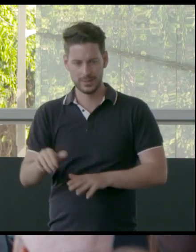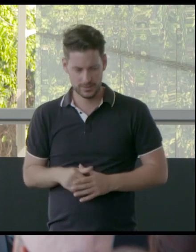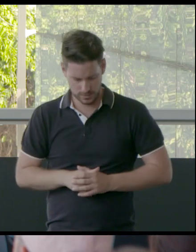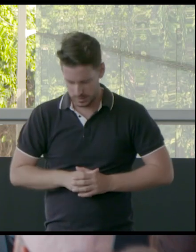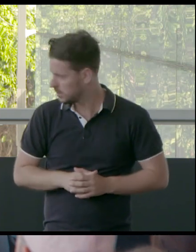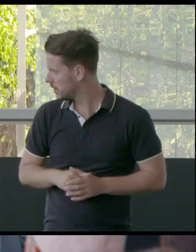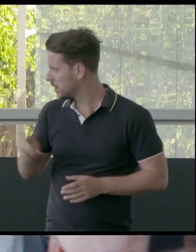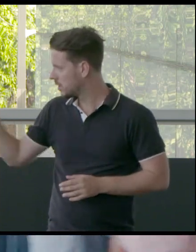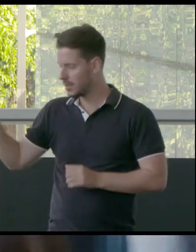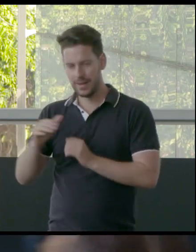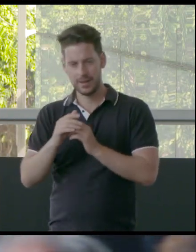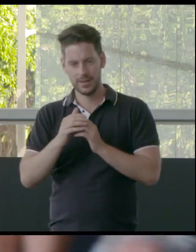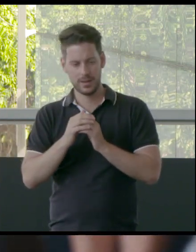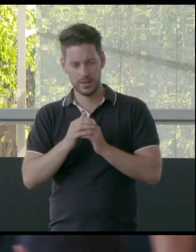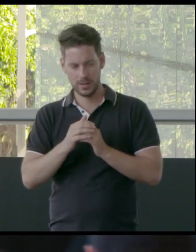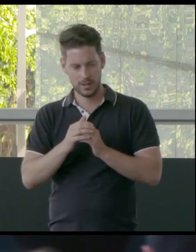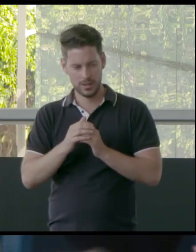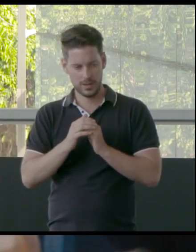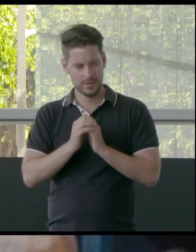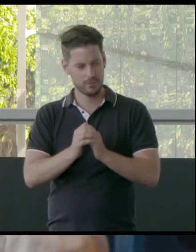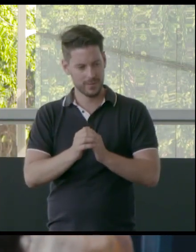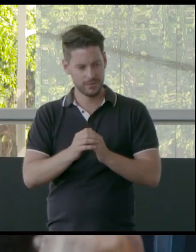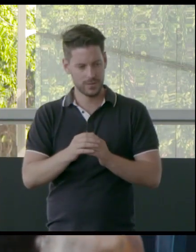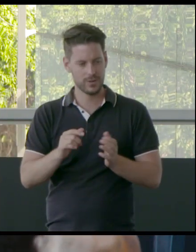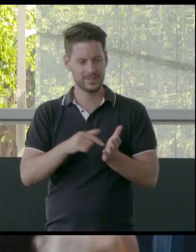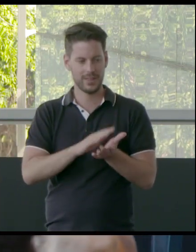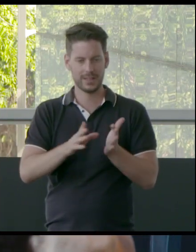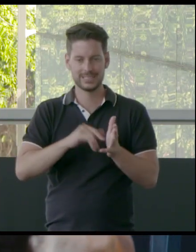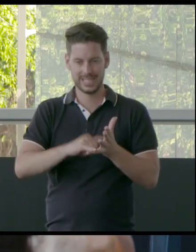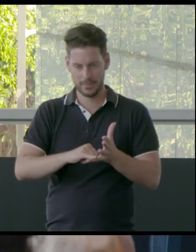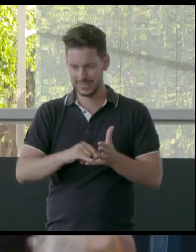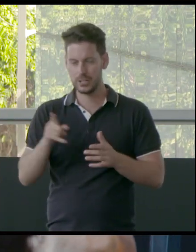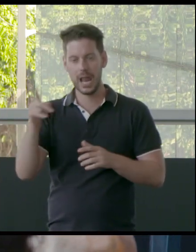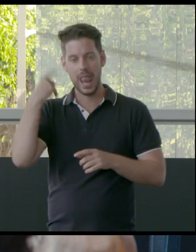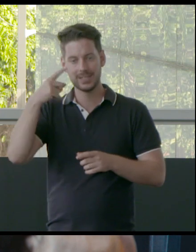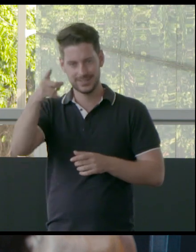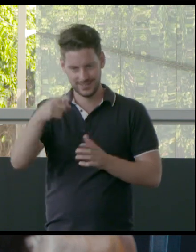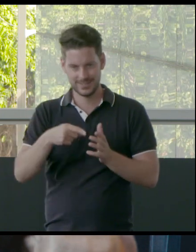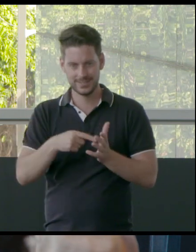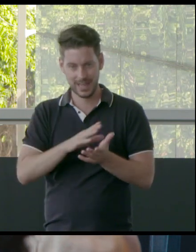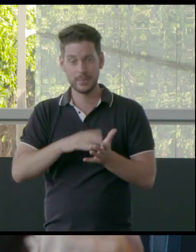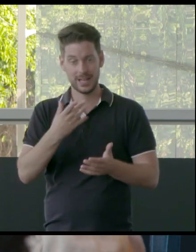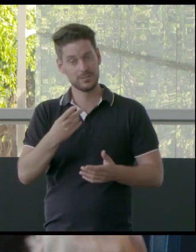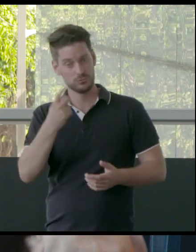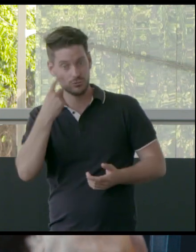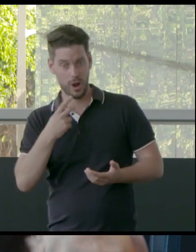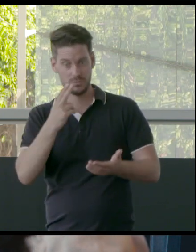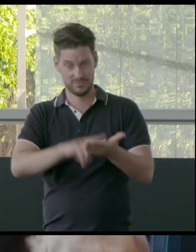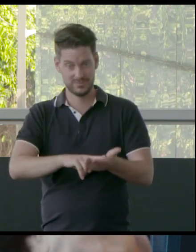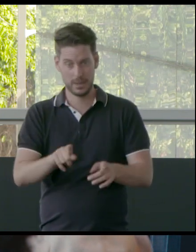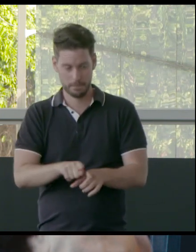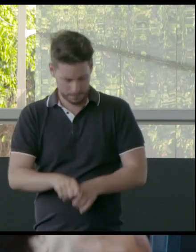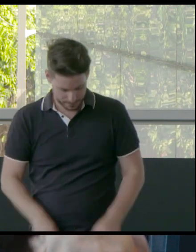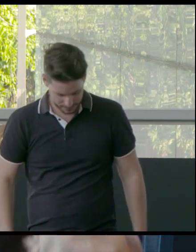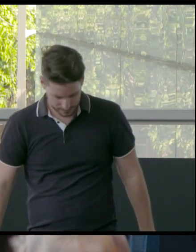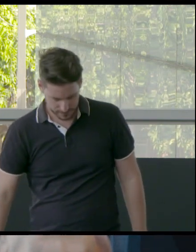Sorry? Friends of the Thames gave it that status, living body of water. The Thames River in London. Yep. Fantastic. One